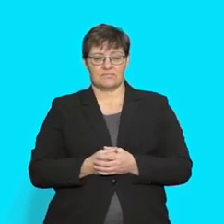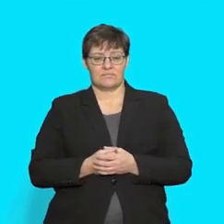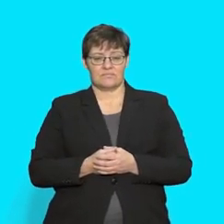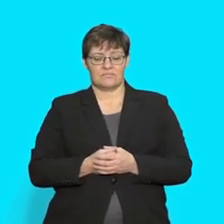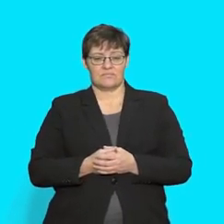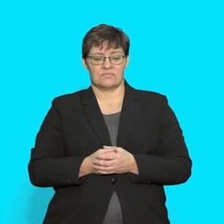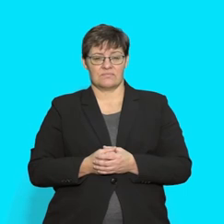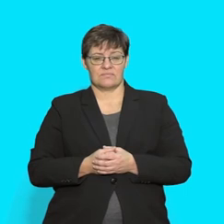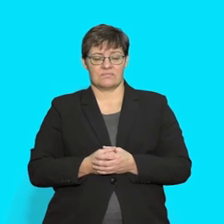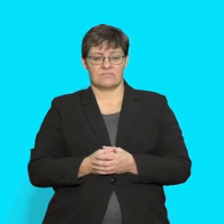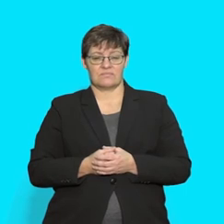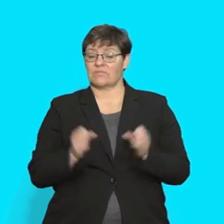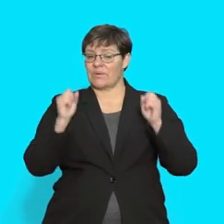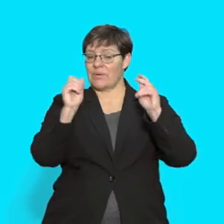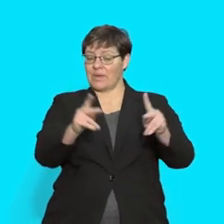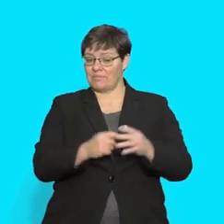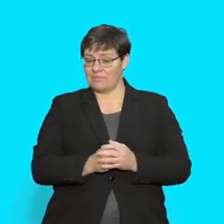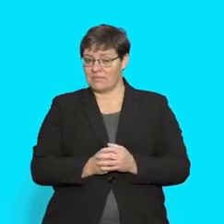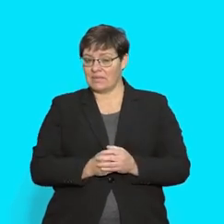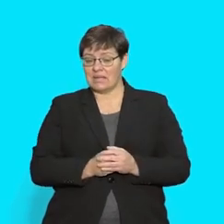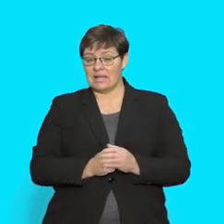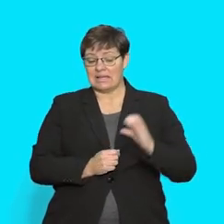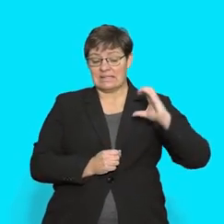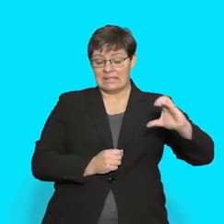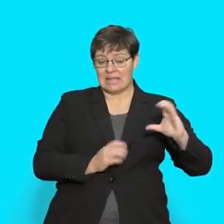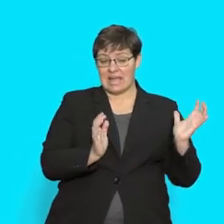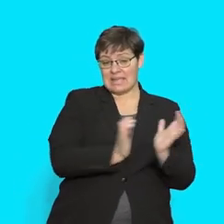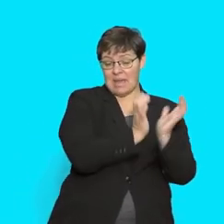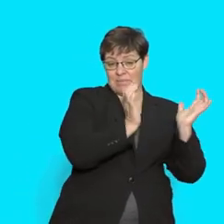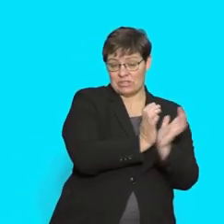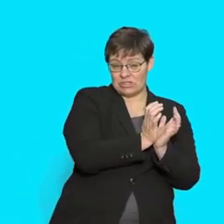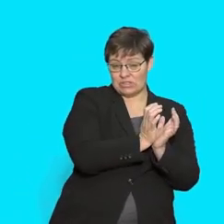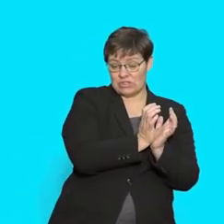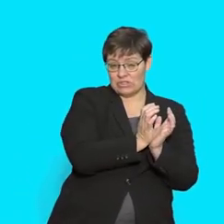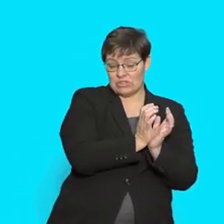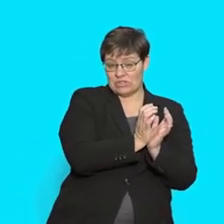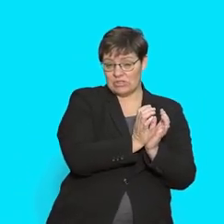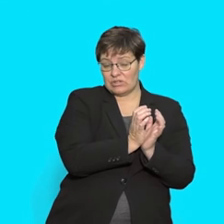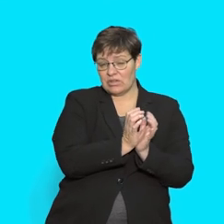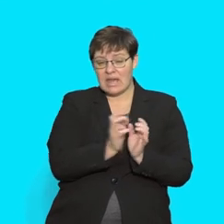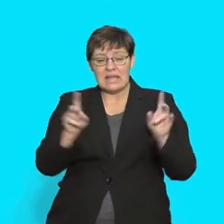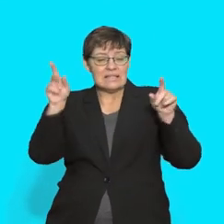Cod Does the C in cabbage sound like card or circle?